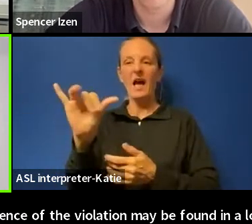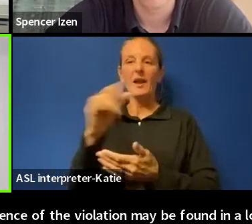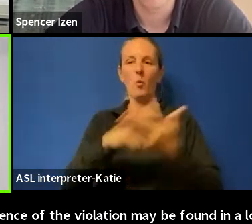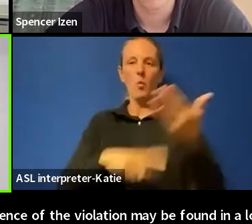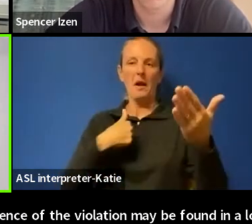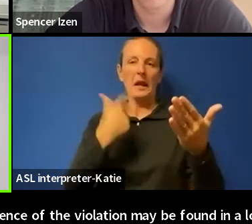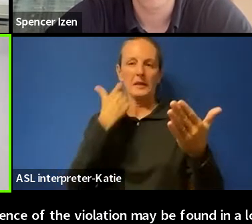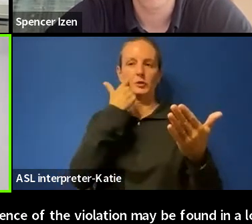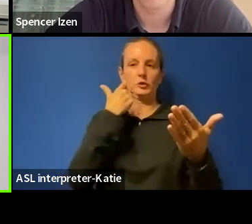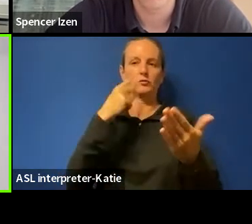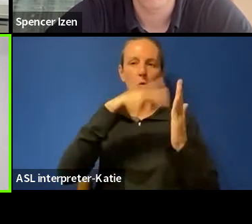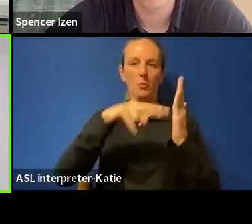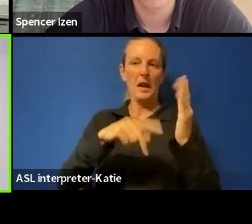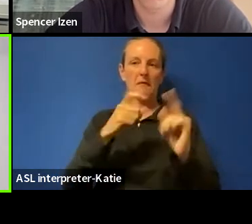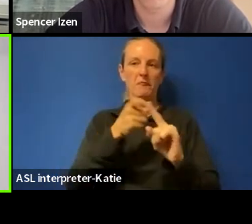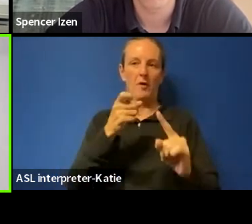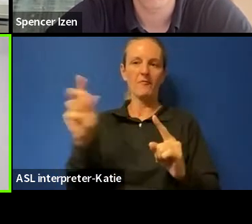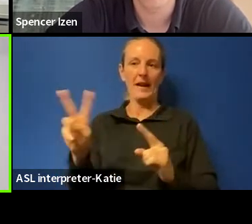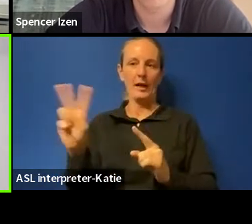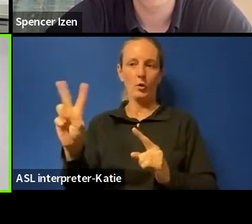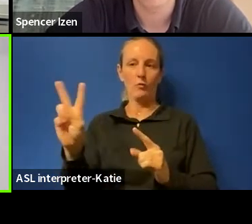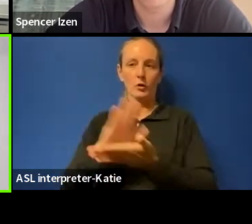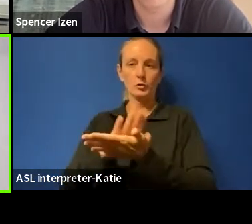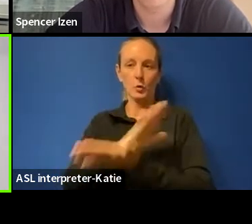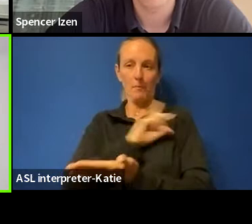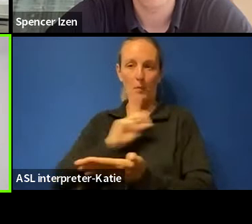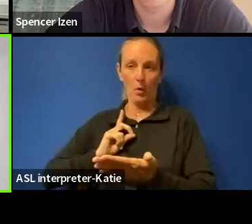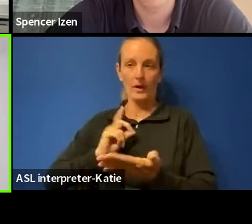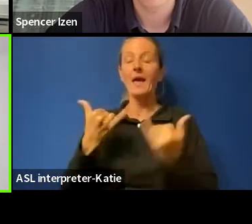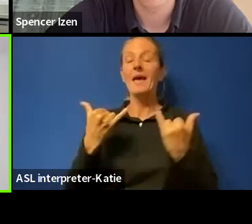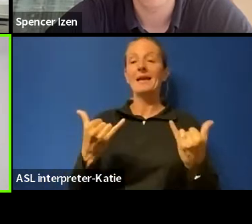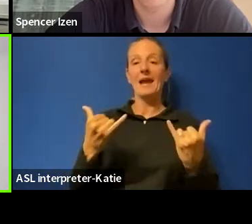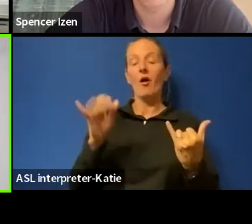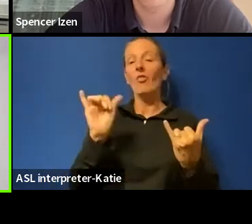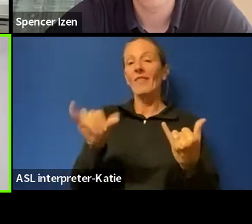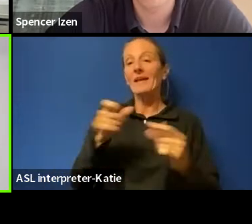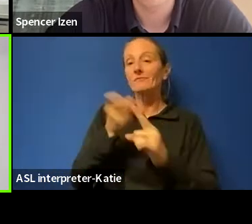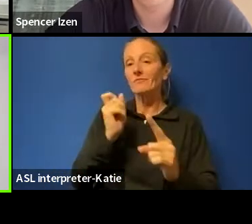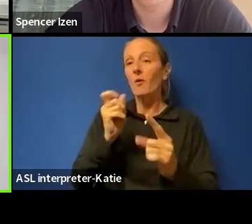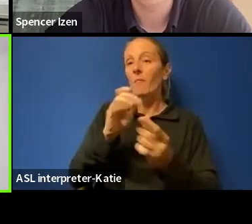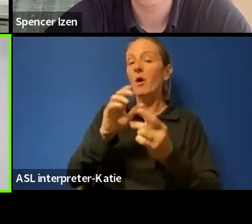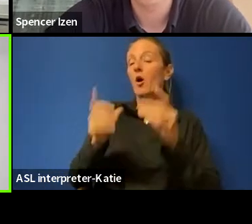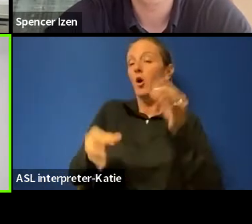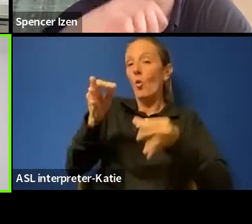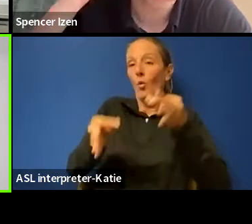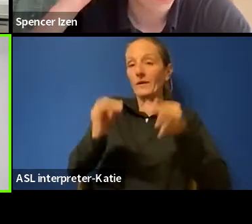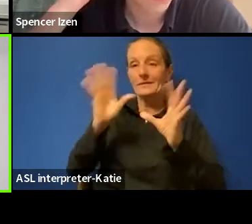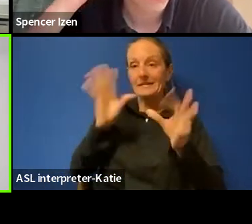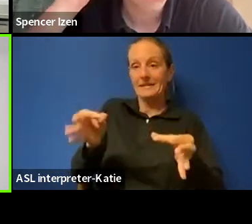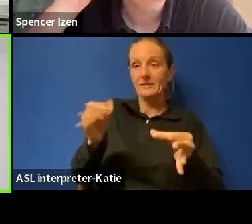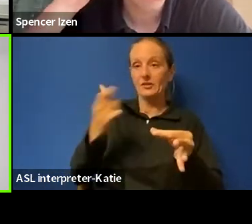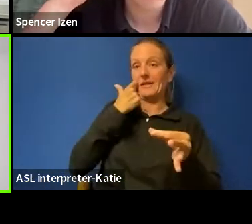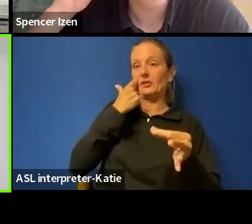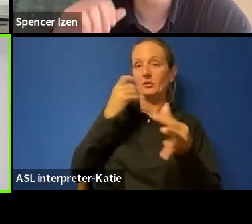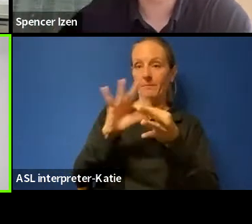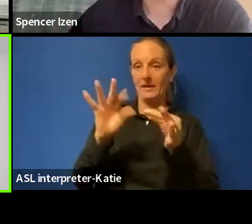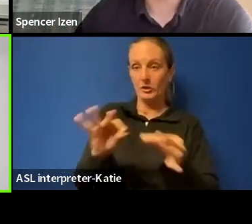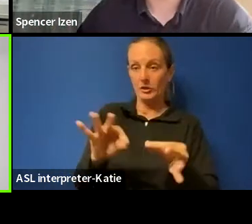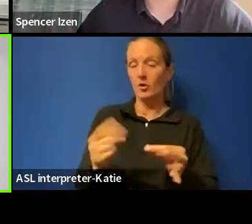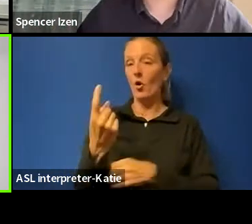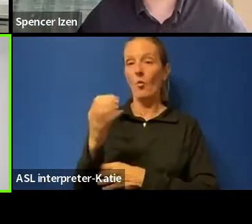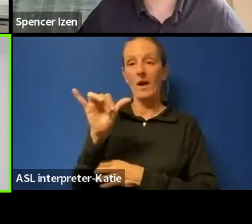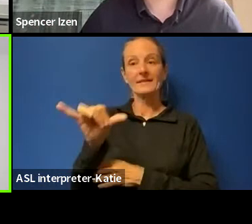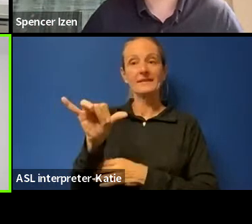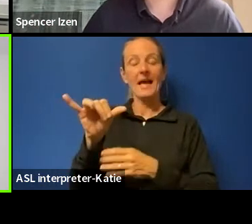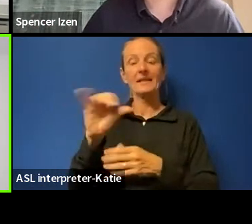School Board, the language tends to be based on those court decisions that I just mentioned. The ones that have established the